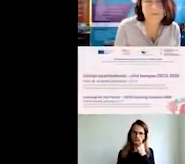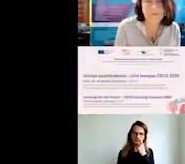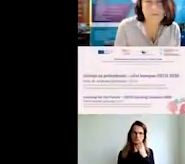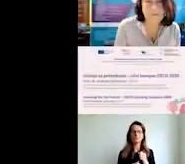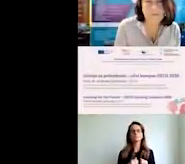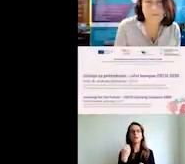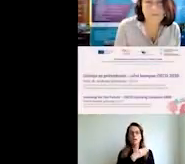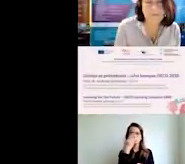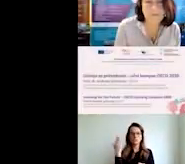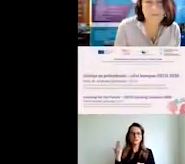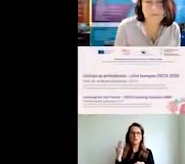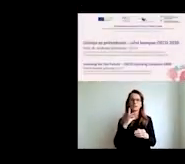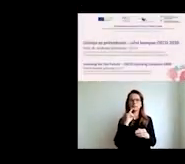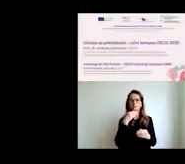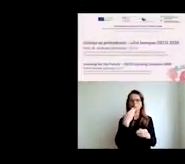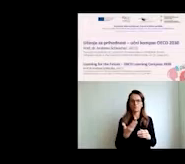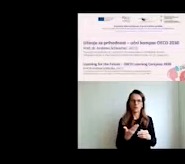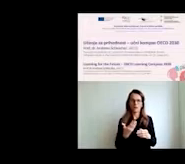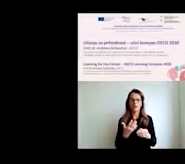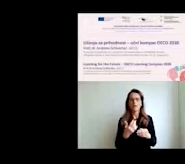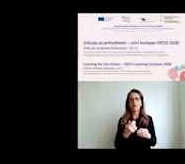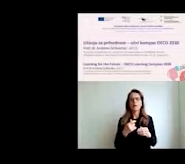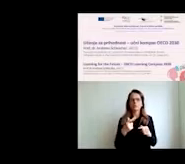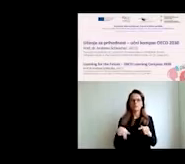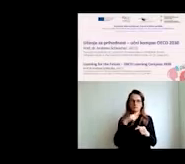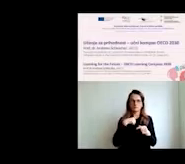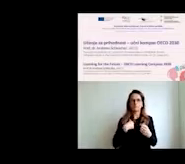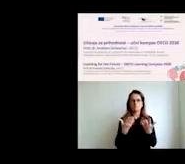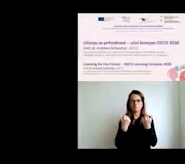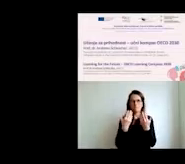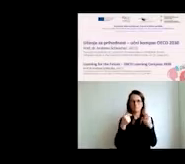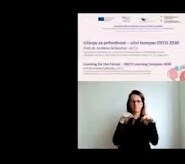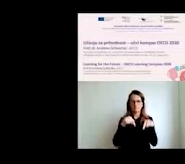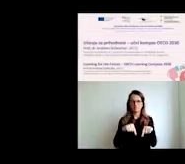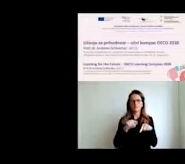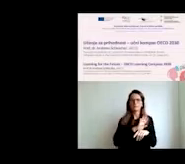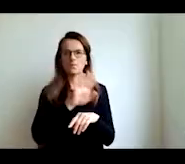hello and thank you so much for inviting me to your education conference here in slovenia